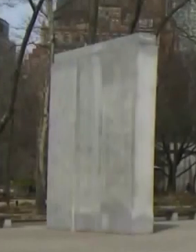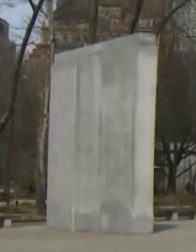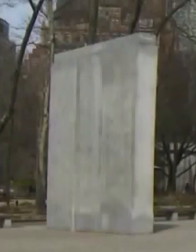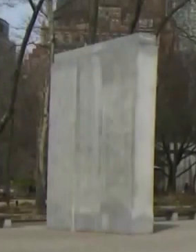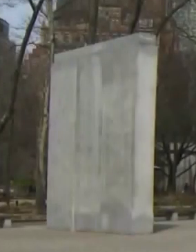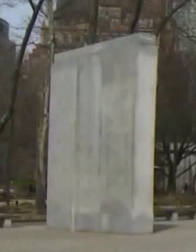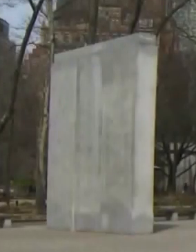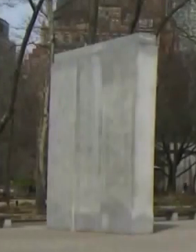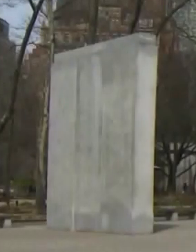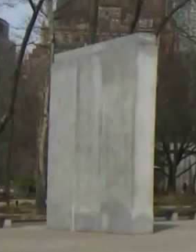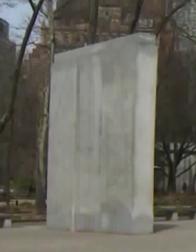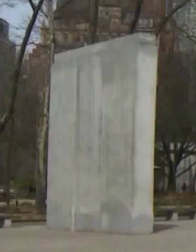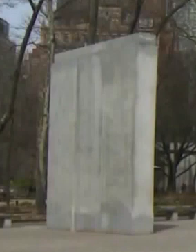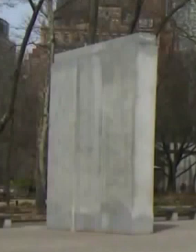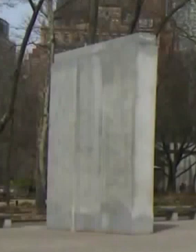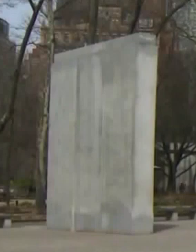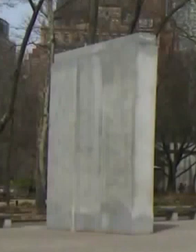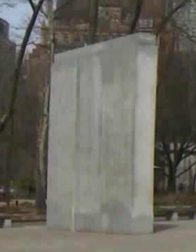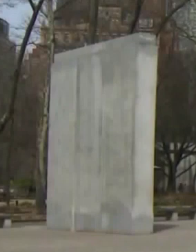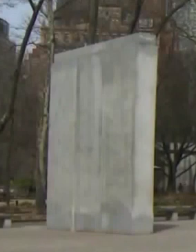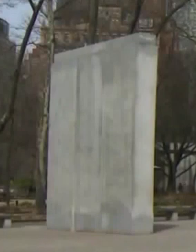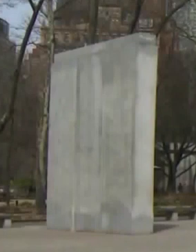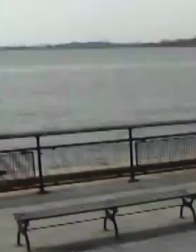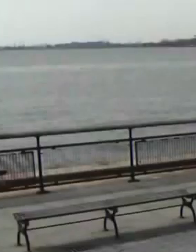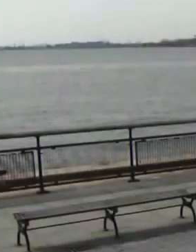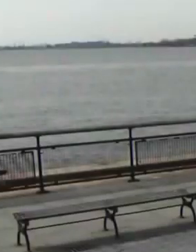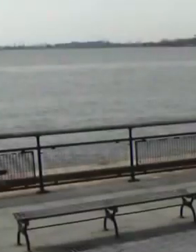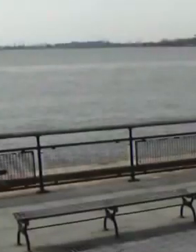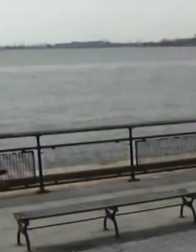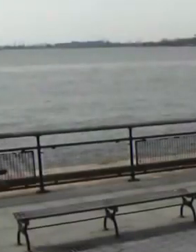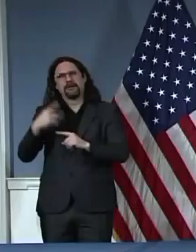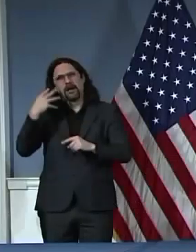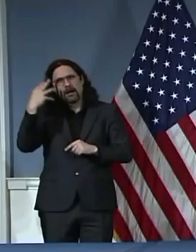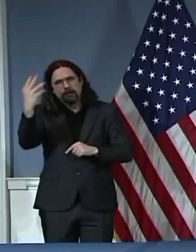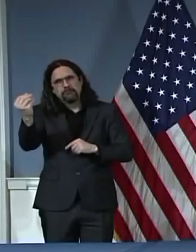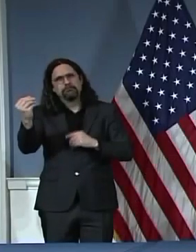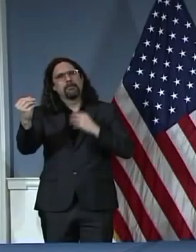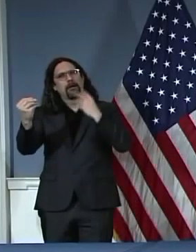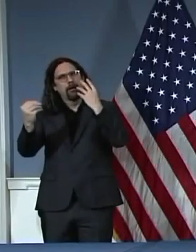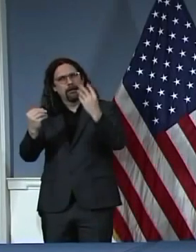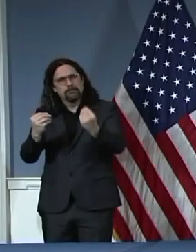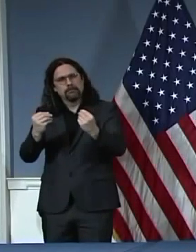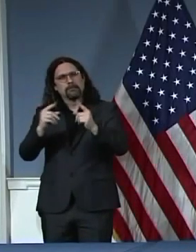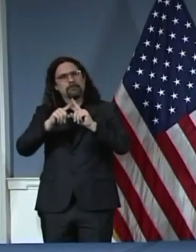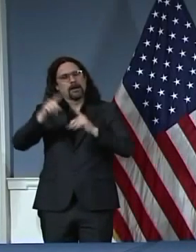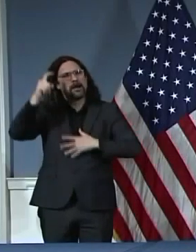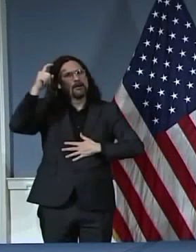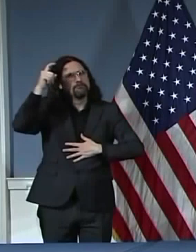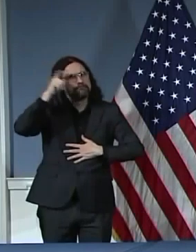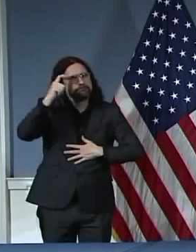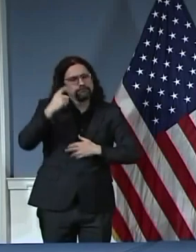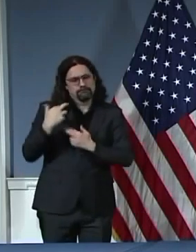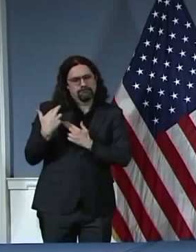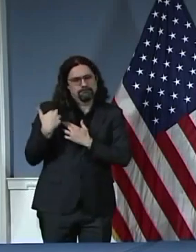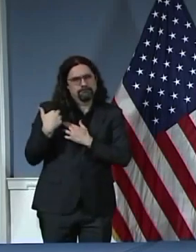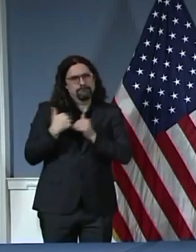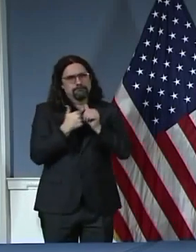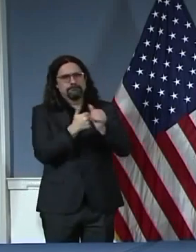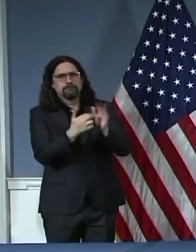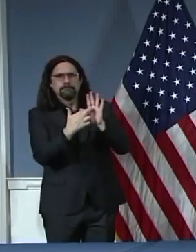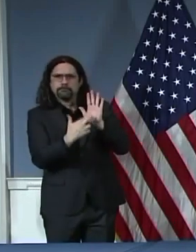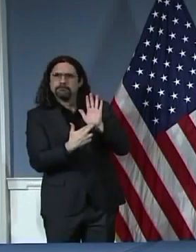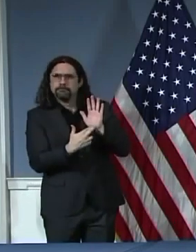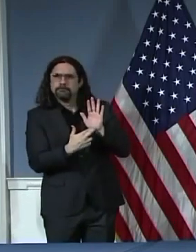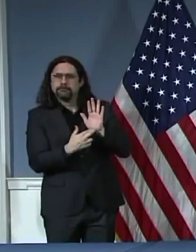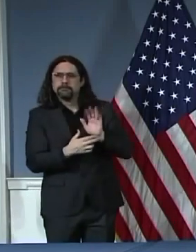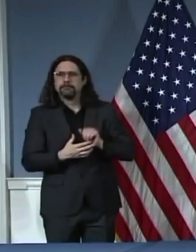Police are enforcing the rules and Commissioner Shea says he's happy with what he's seeing. You'll expect to see police officers throughout the five boroughs.